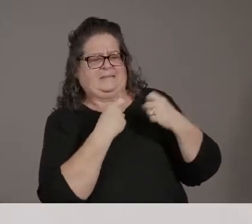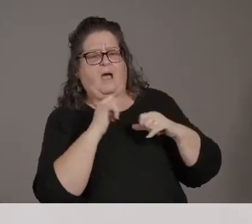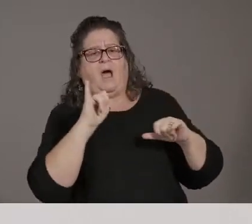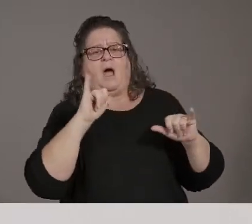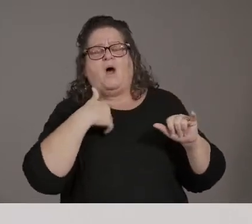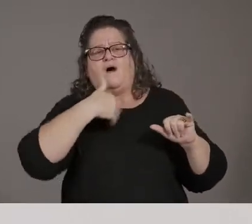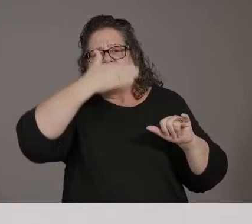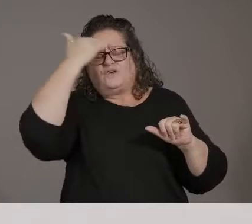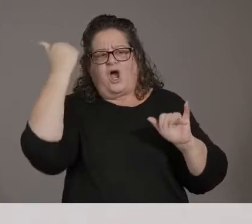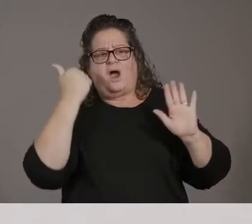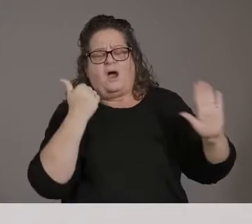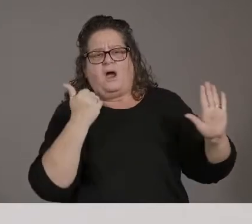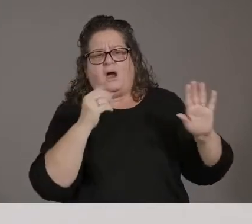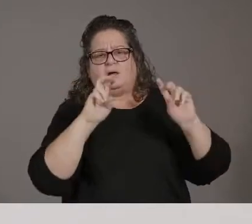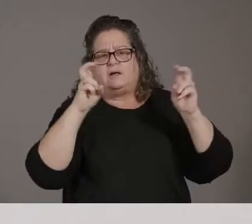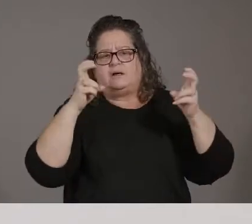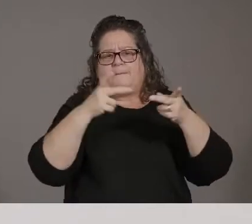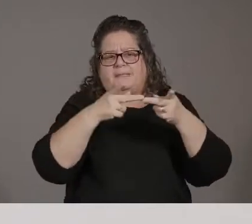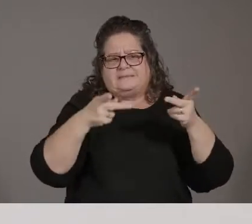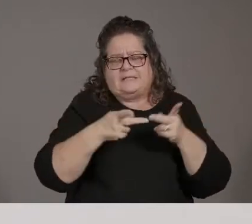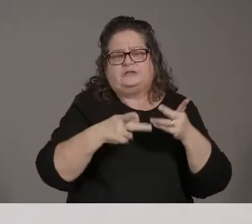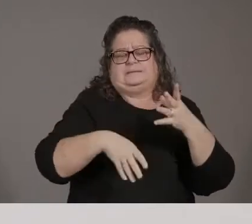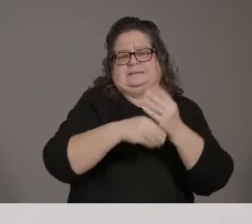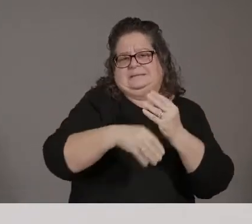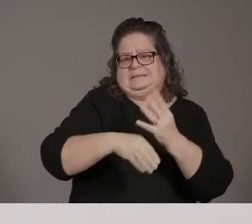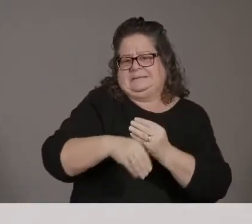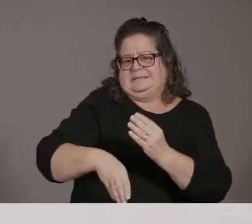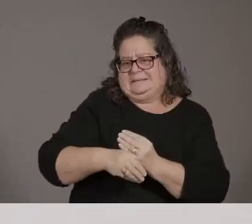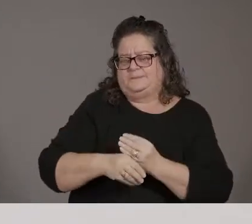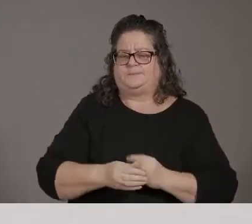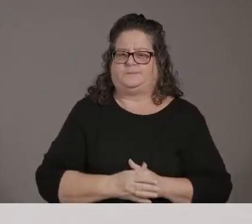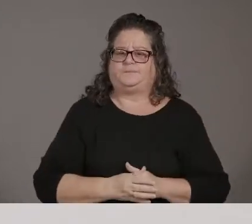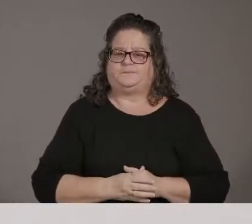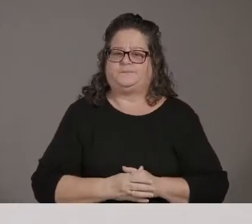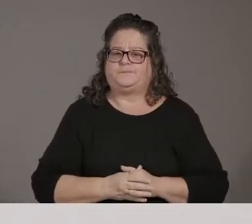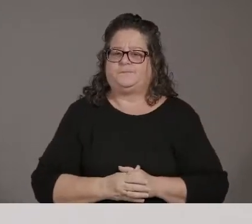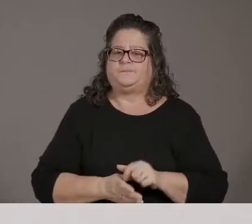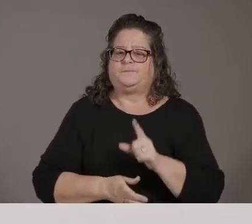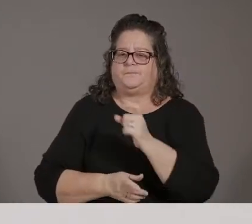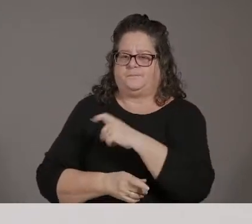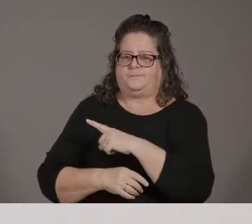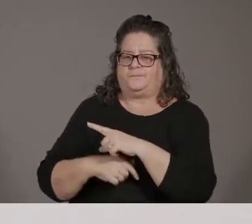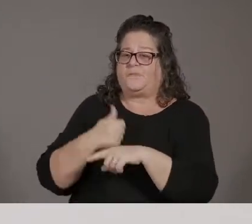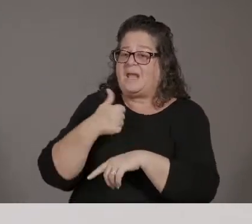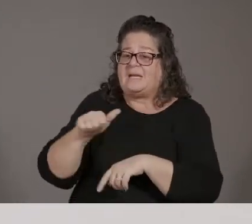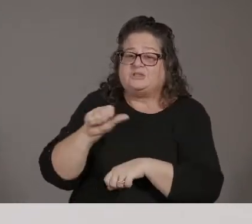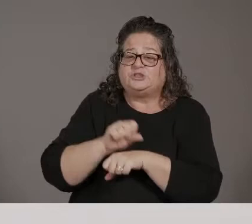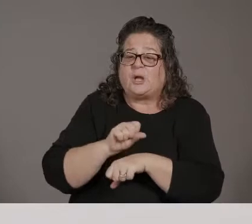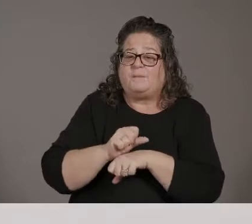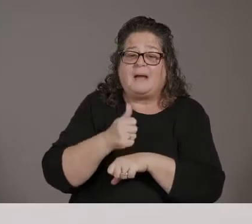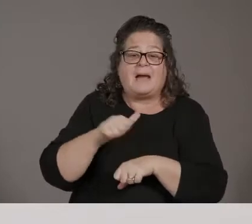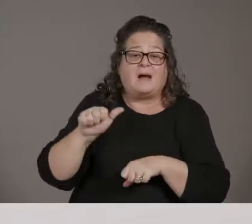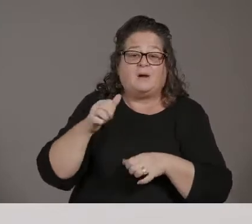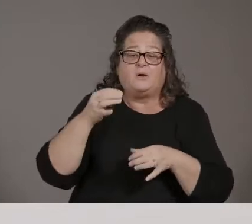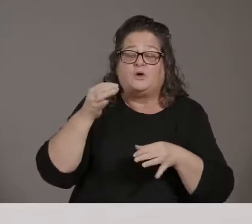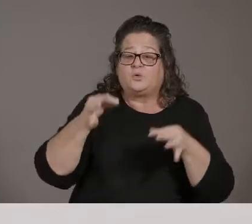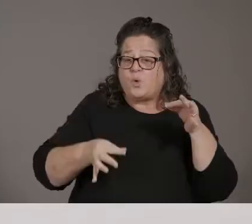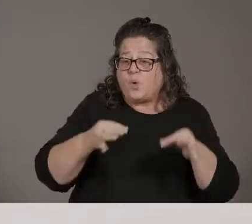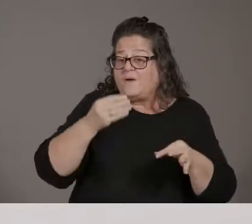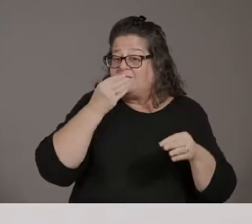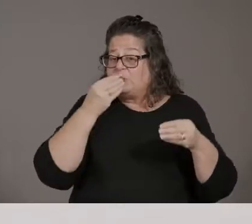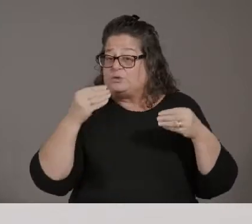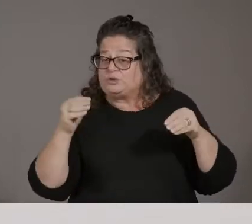And then, uh, another topic now, are there any judicial courts or grocery stores that are coordinating vaccinations for